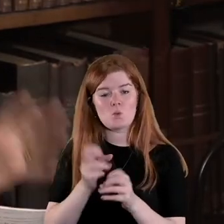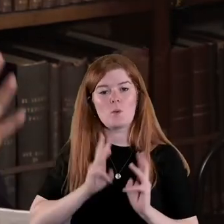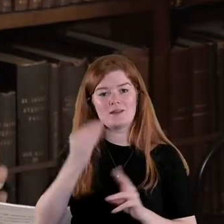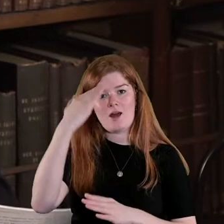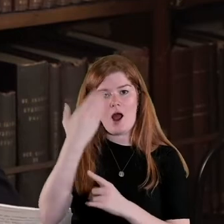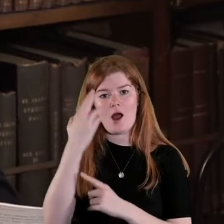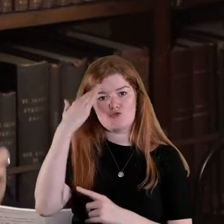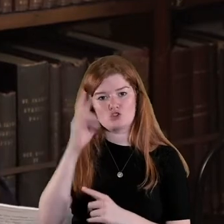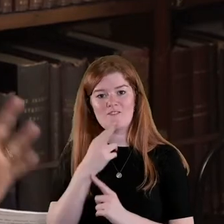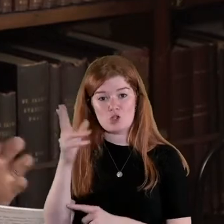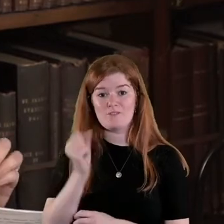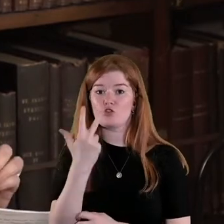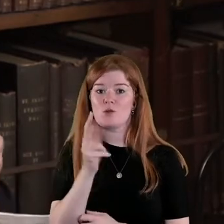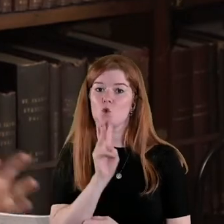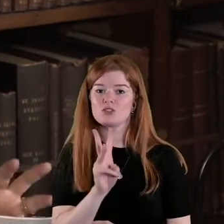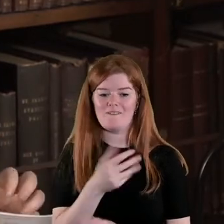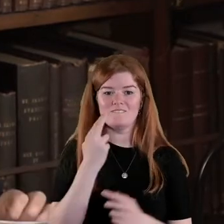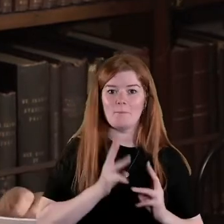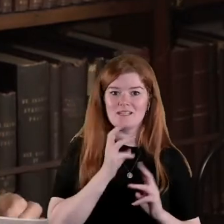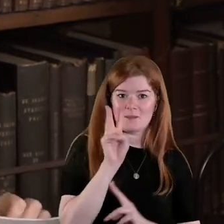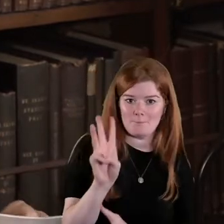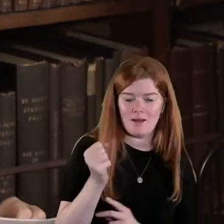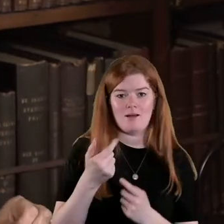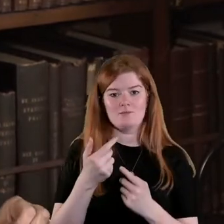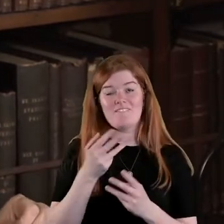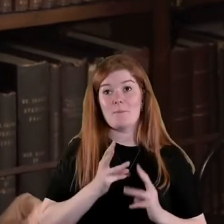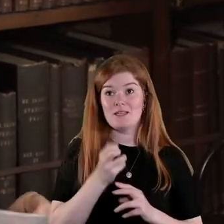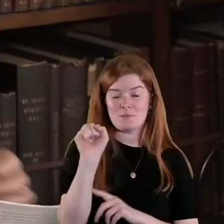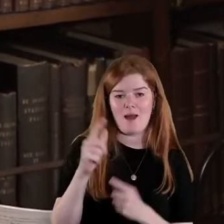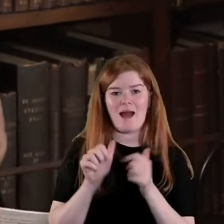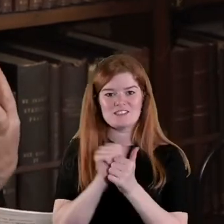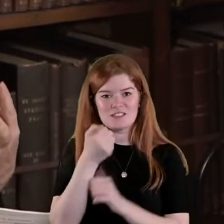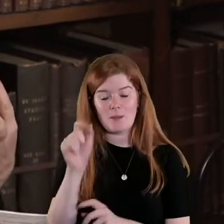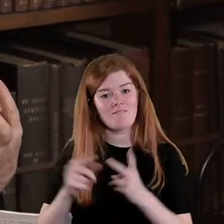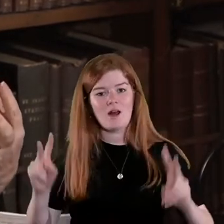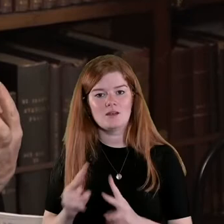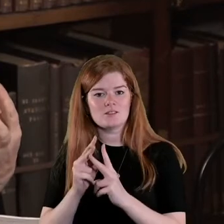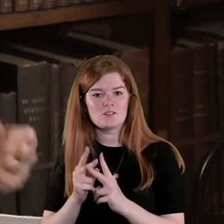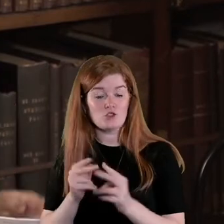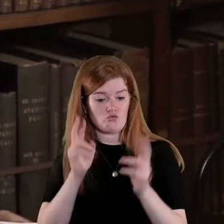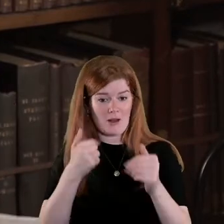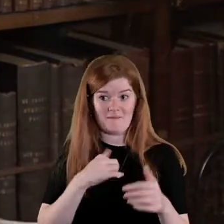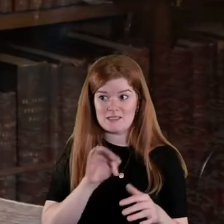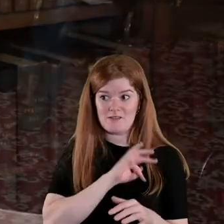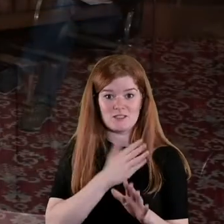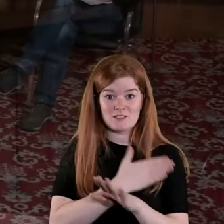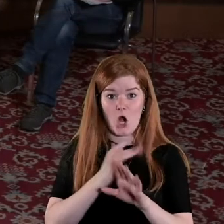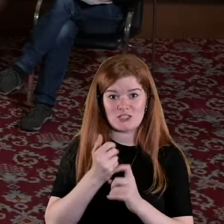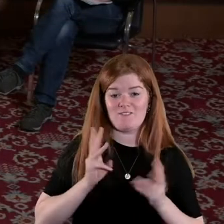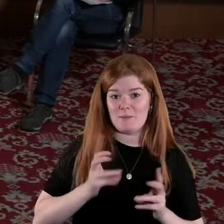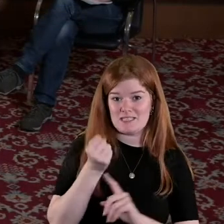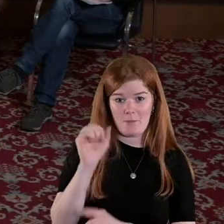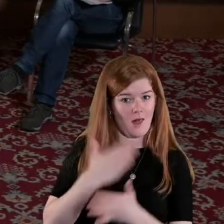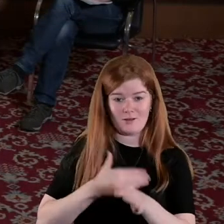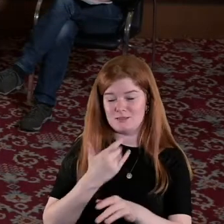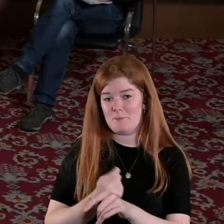Revolution has three words feminism, activism and violence so in a way I started with the feminism all that time ago and